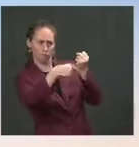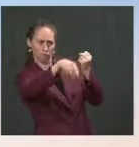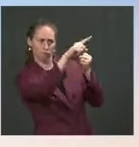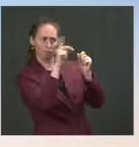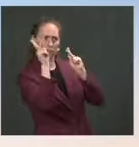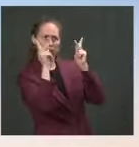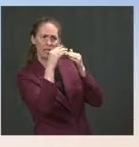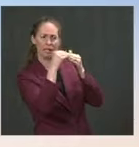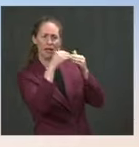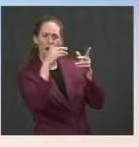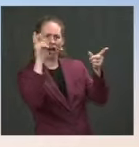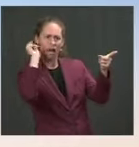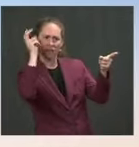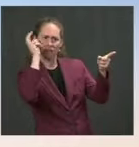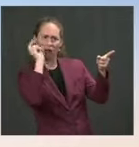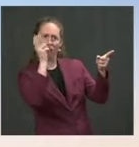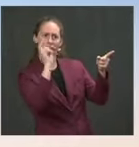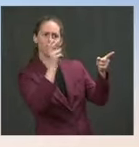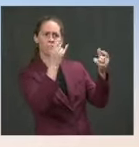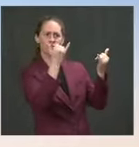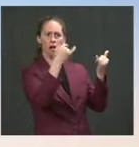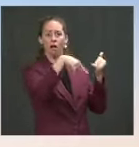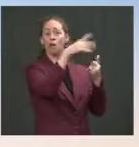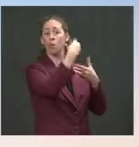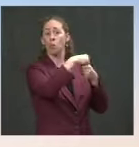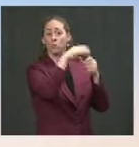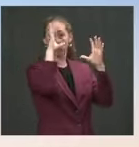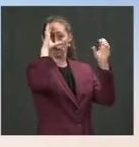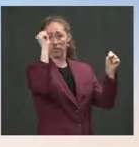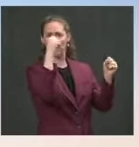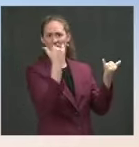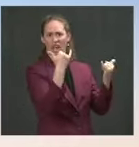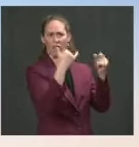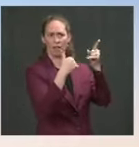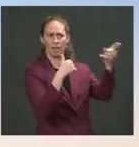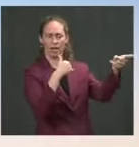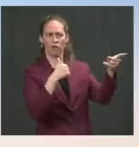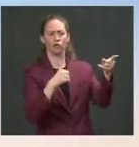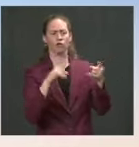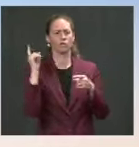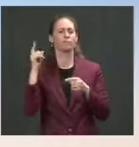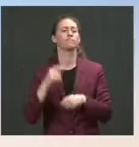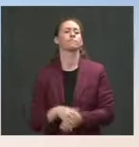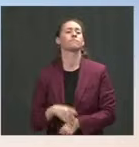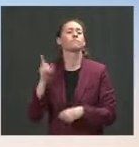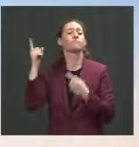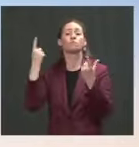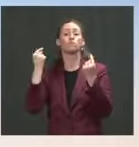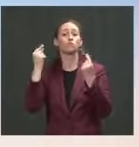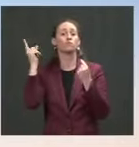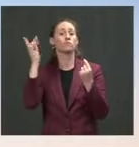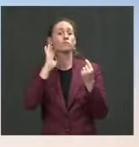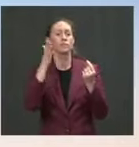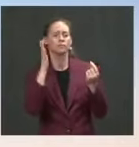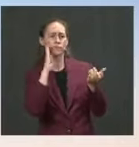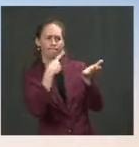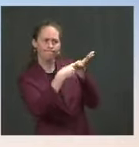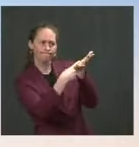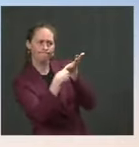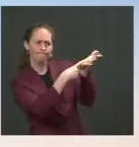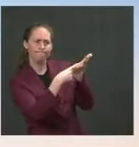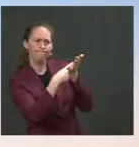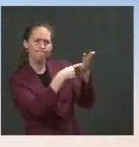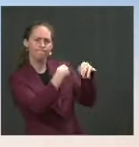Ashraf Ghani. The president was scheduled to speak with him today, I believe. And I don't believe there's a readout that's come out about that call quite yet. It may,